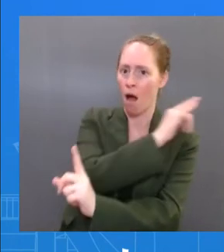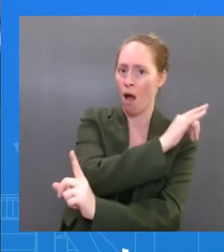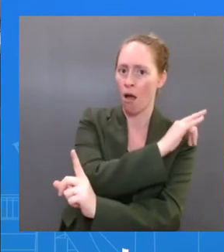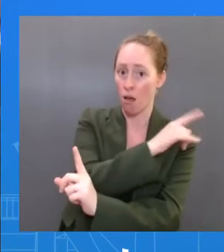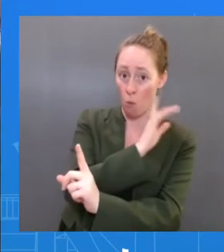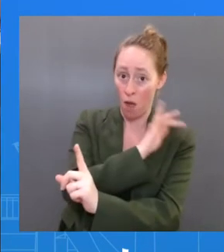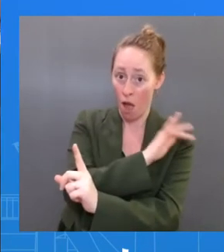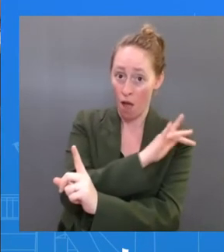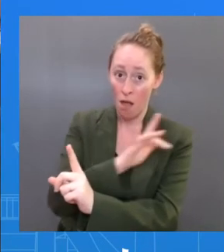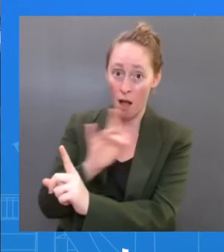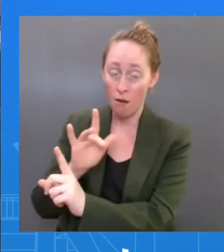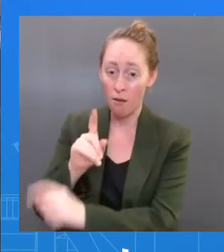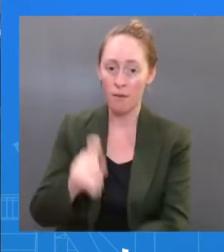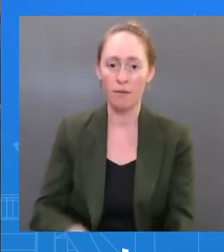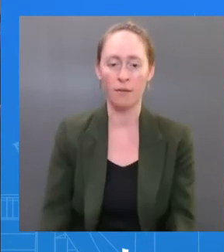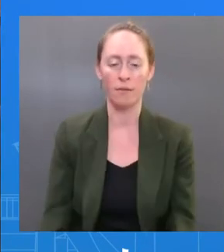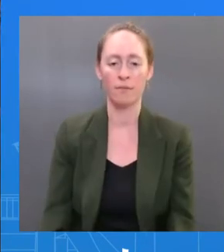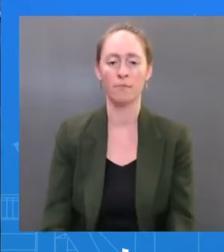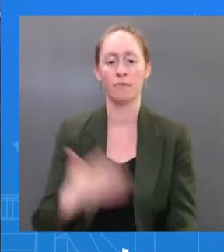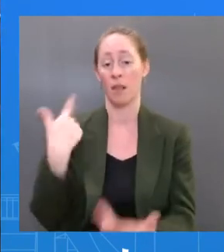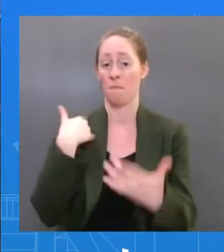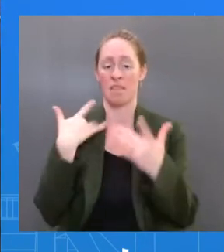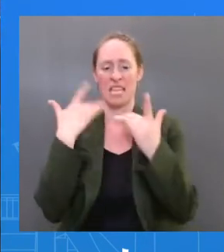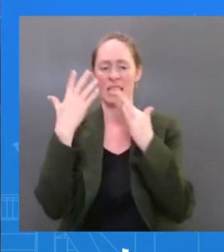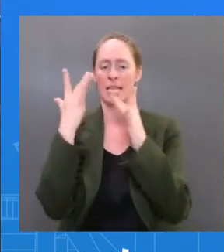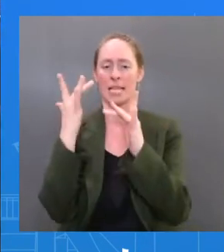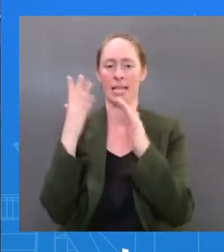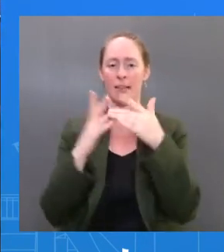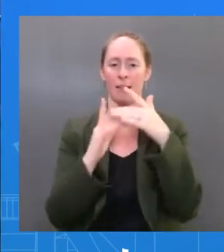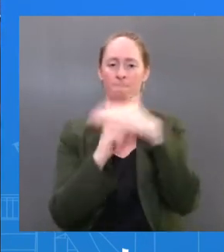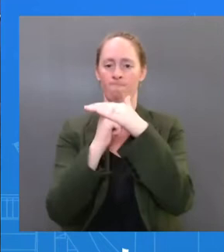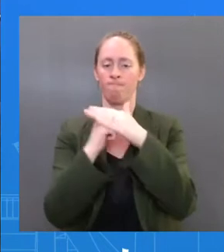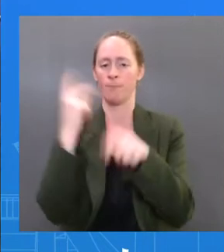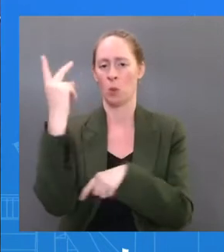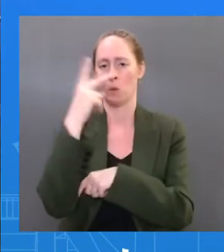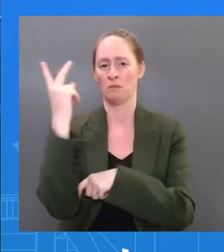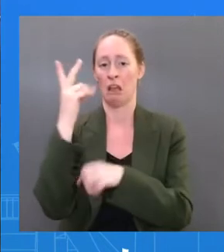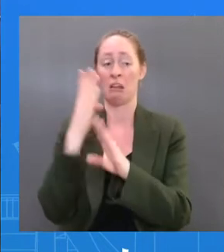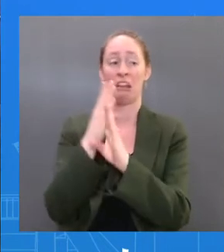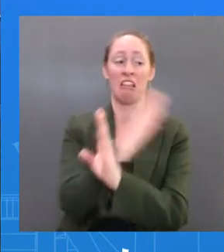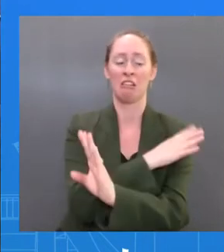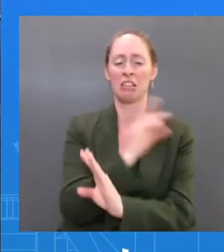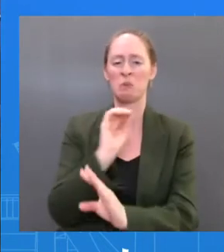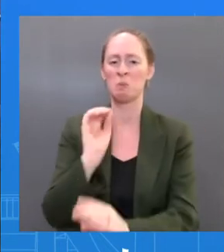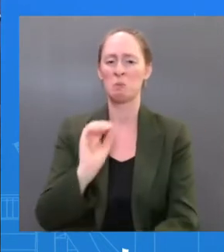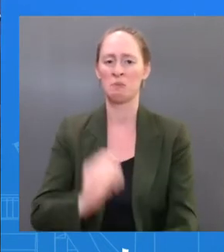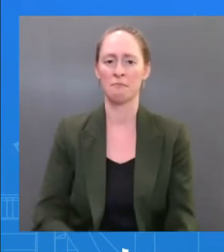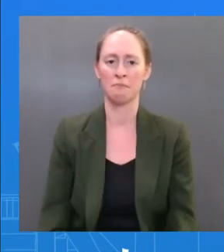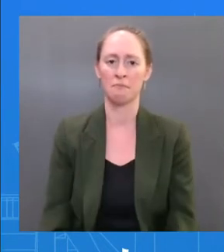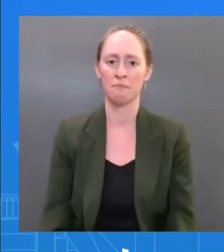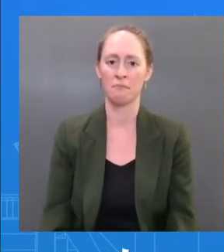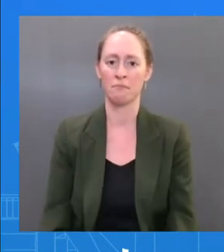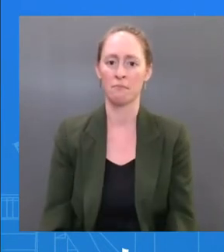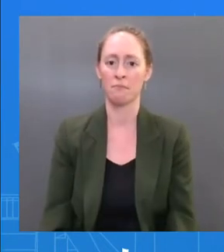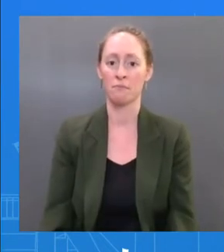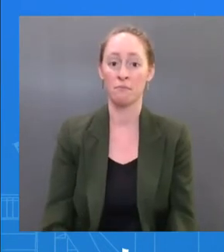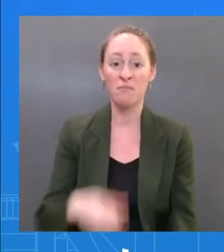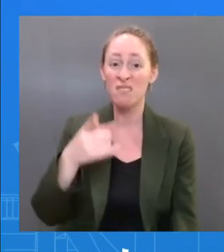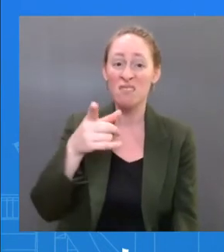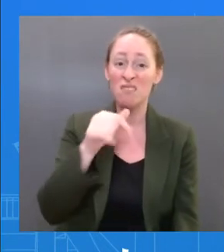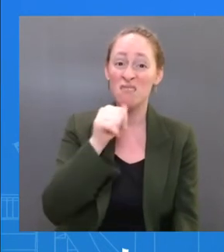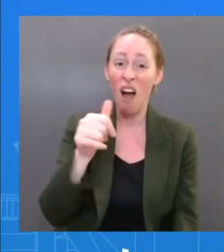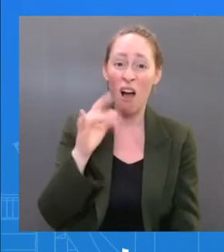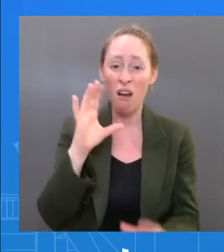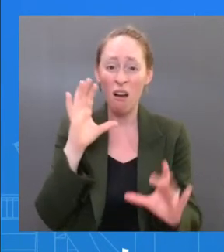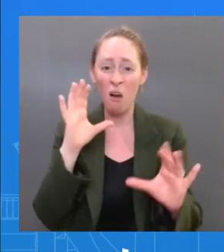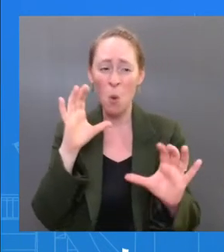you won't, you know, search for maybe people like positive with COVID that he met last week or — or are we going go